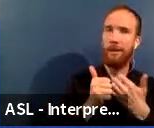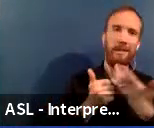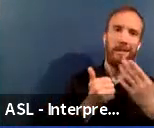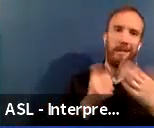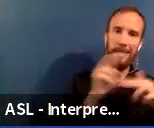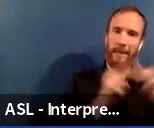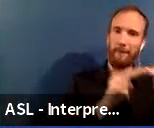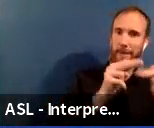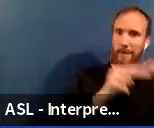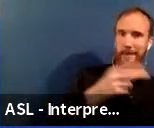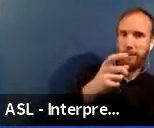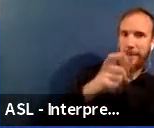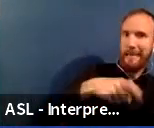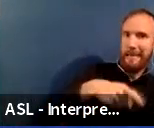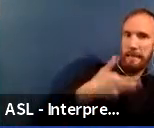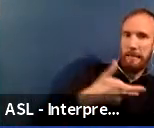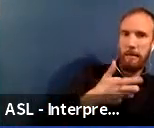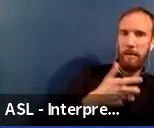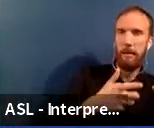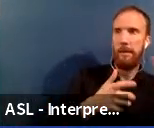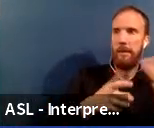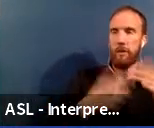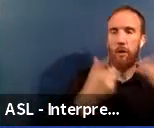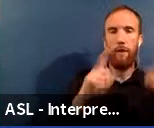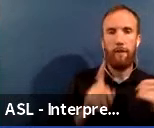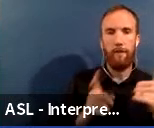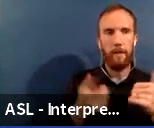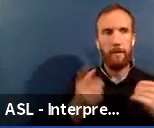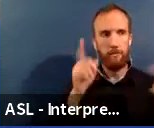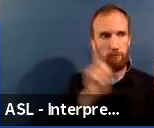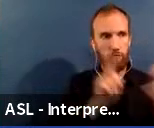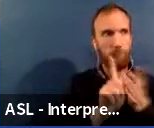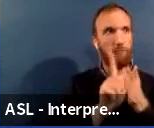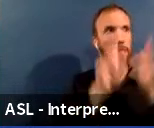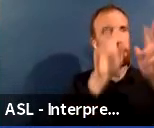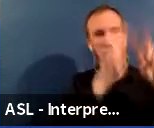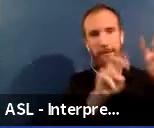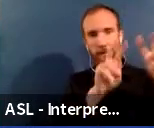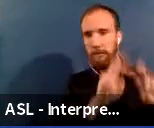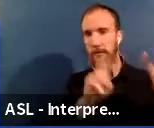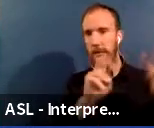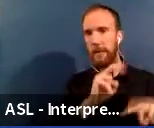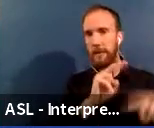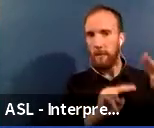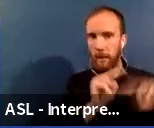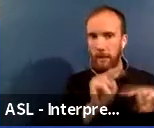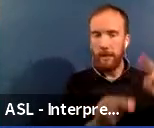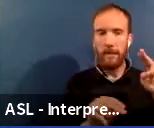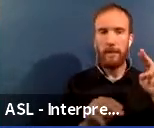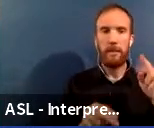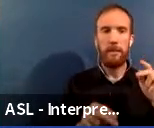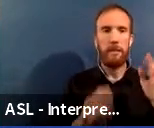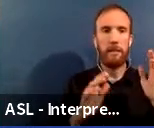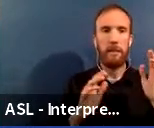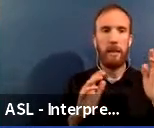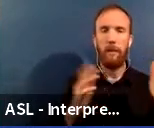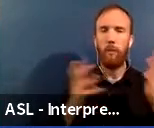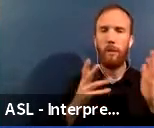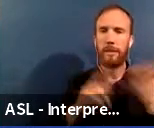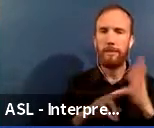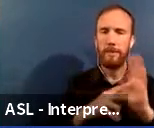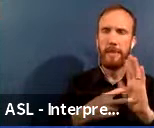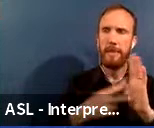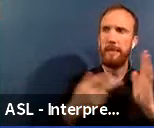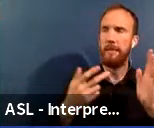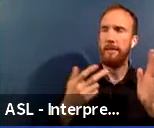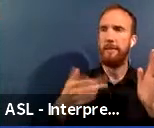These needs are based on the facility assessments. The facility needs priorities are defined in